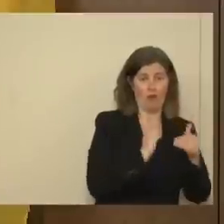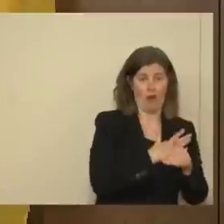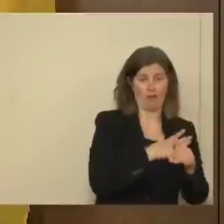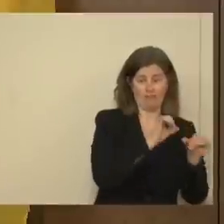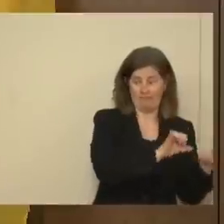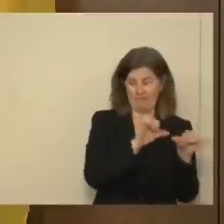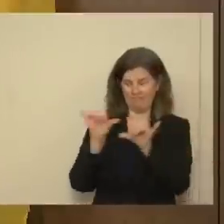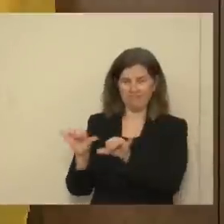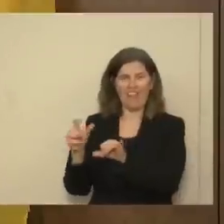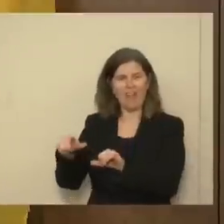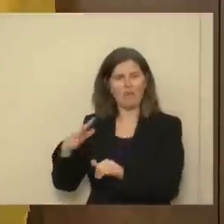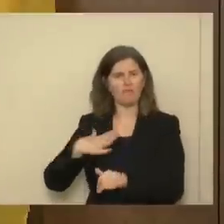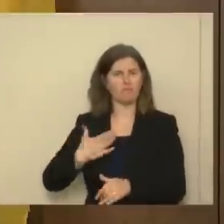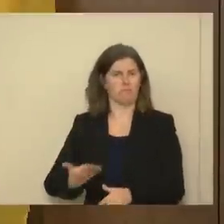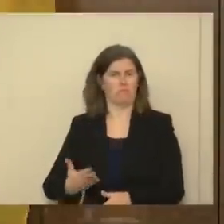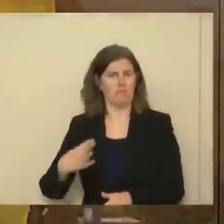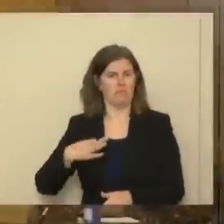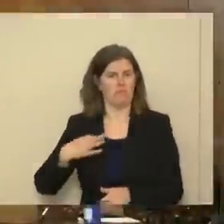settings.